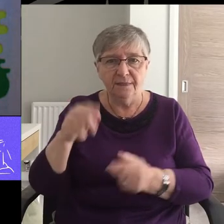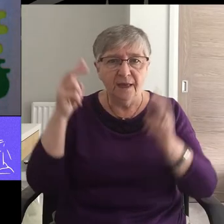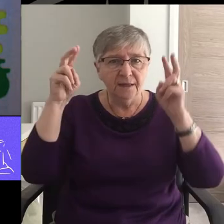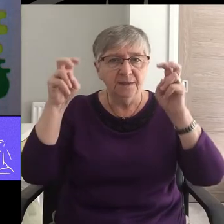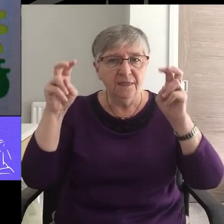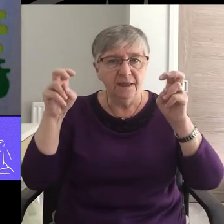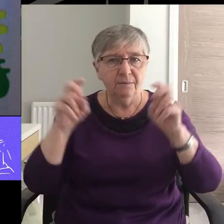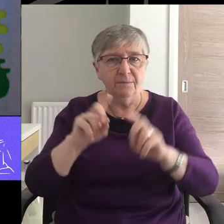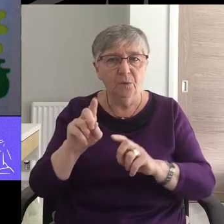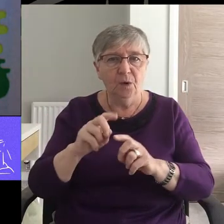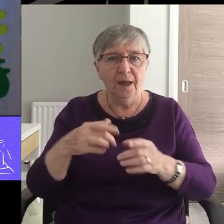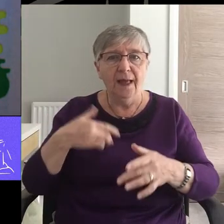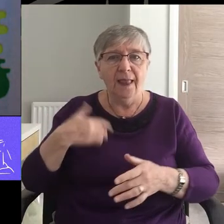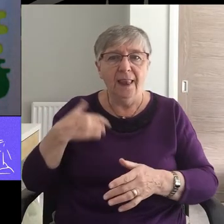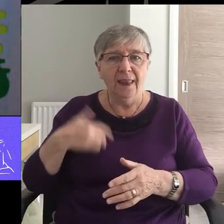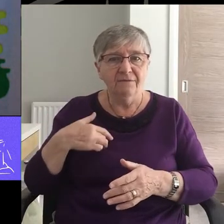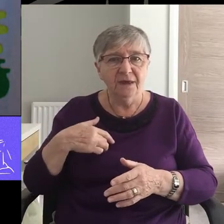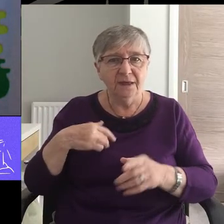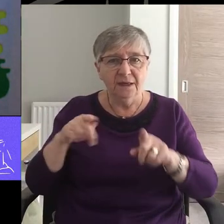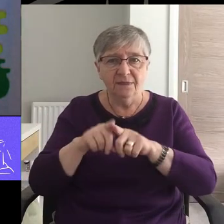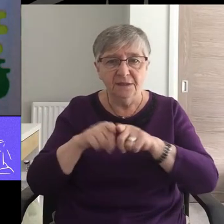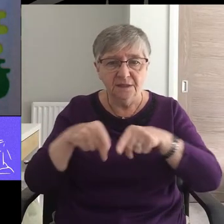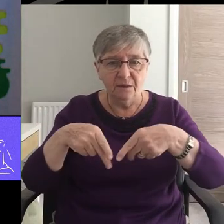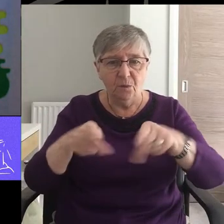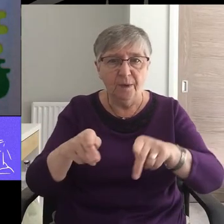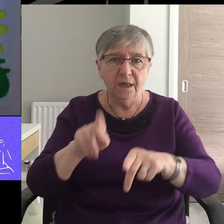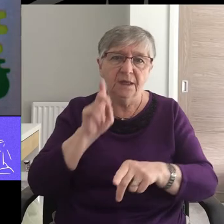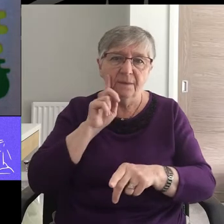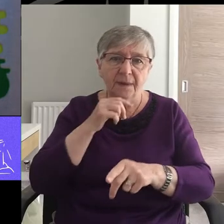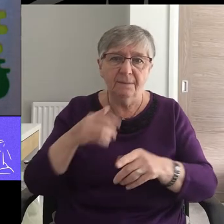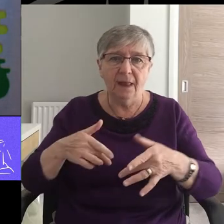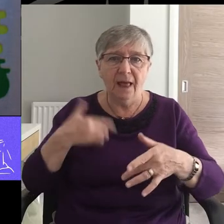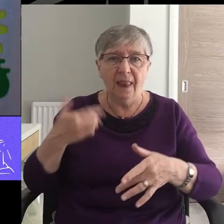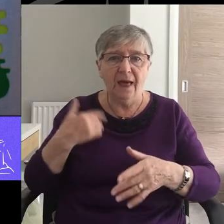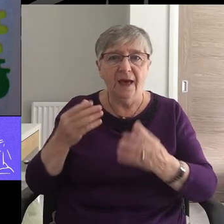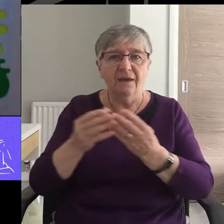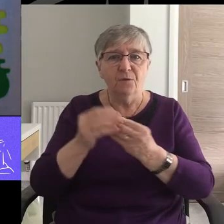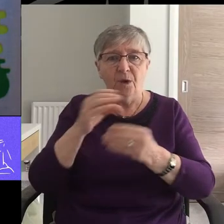it's entitled, Living as Those Made Alive in Christ.